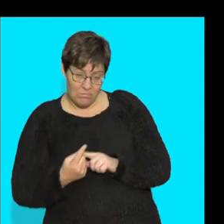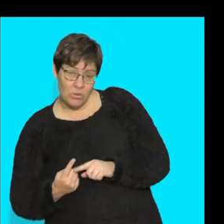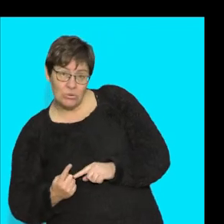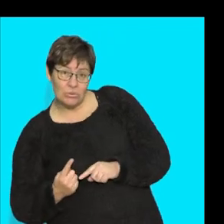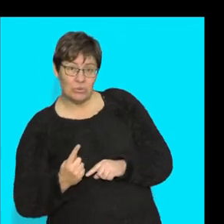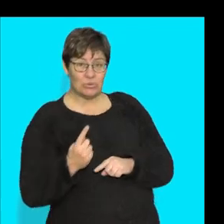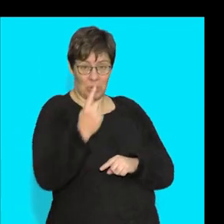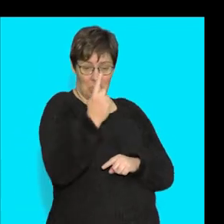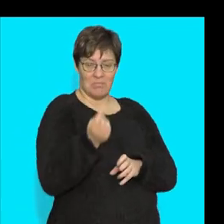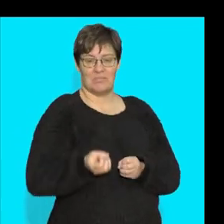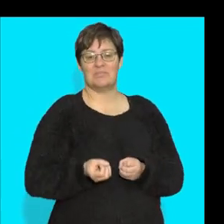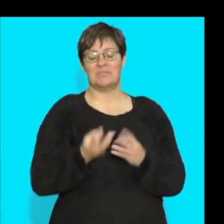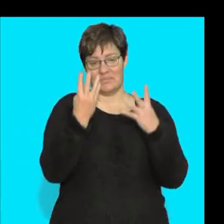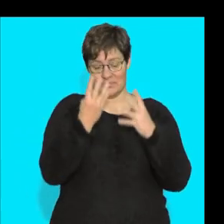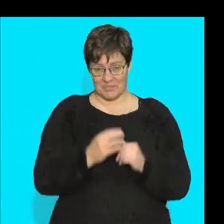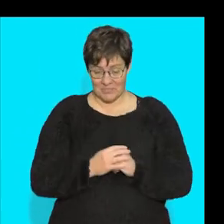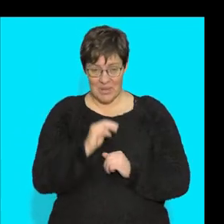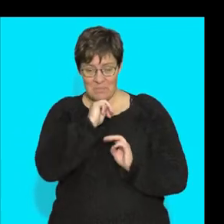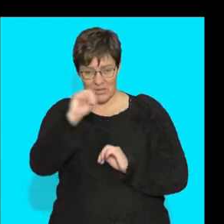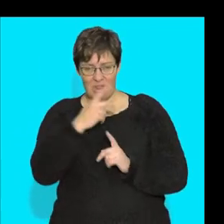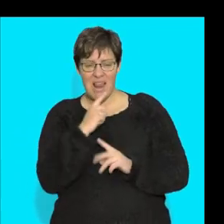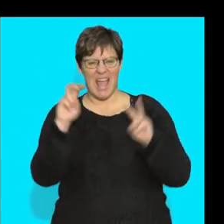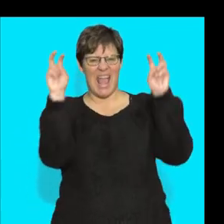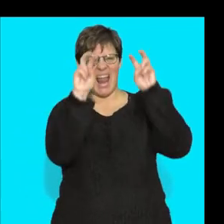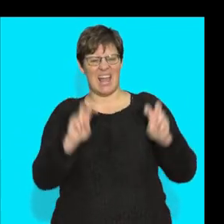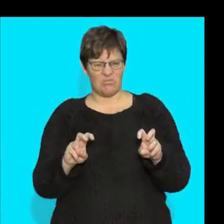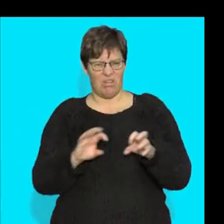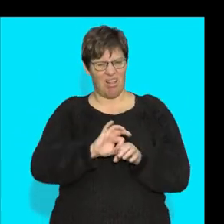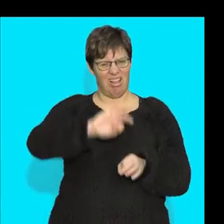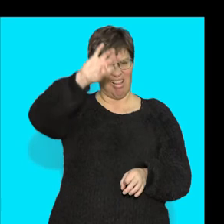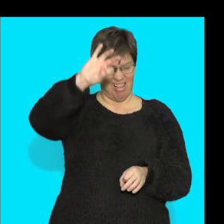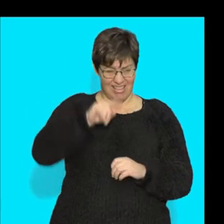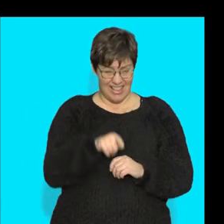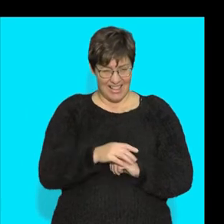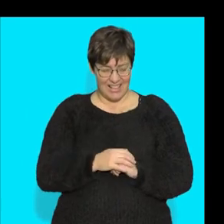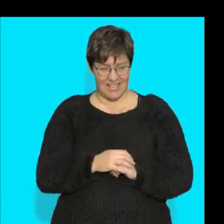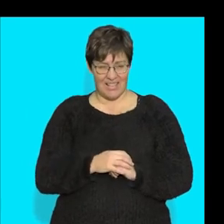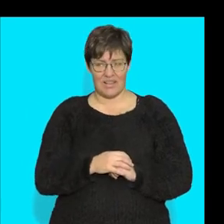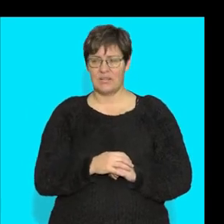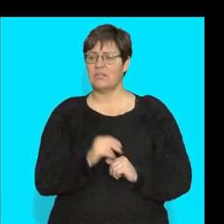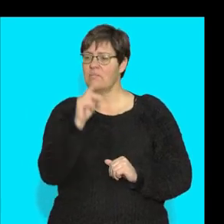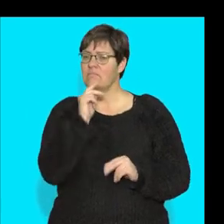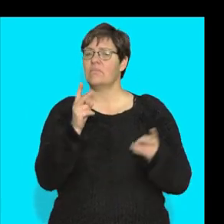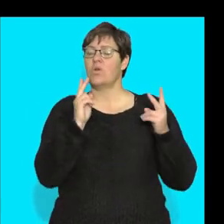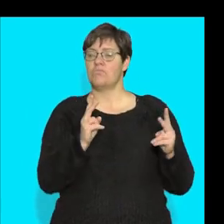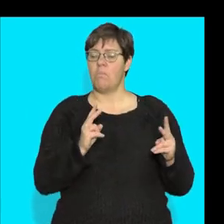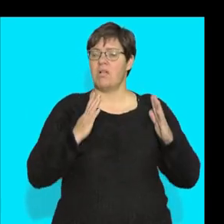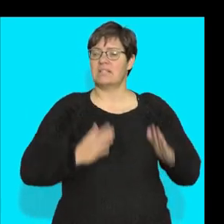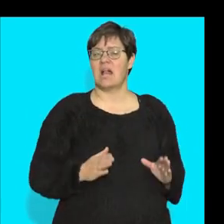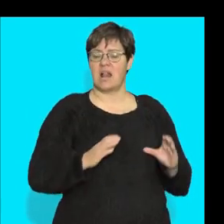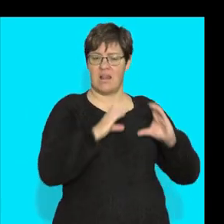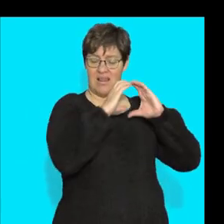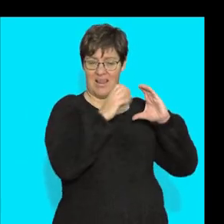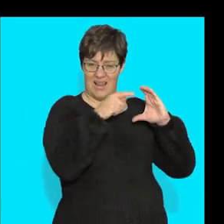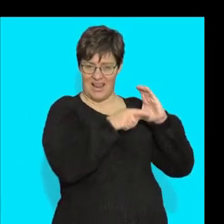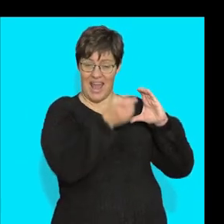So that's what this is going to look It looks like an electrical cord. And here we're going to find a normal cell body. So